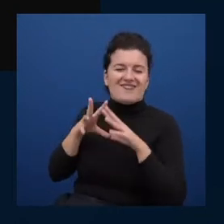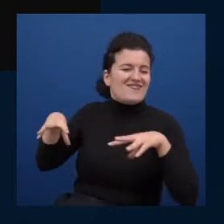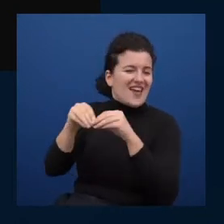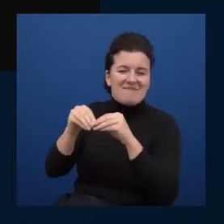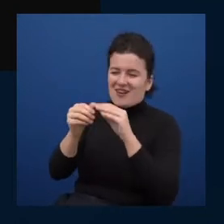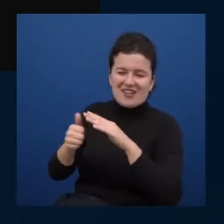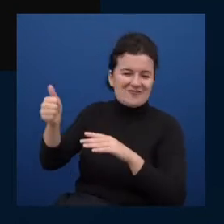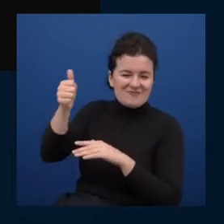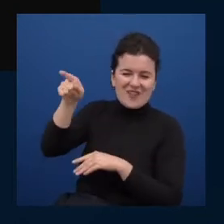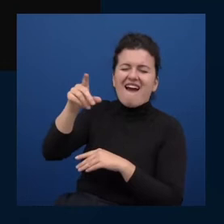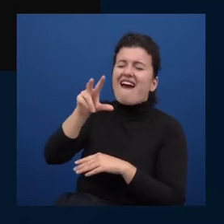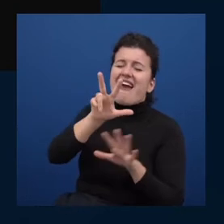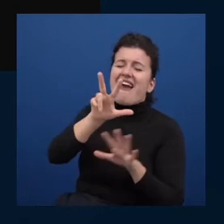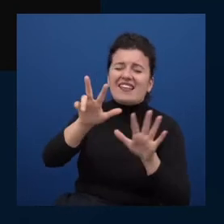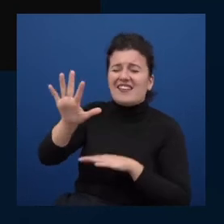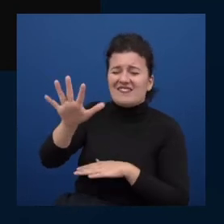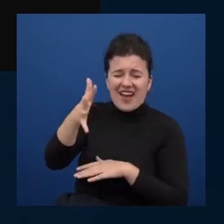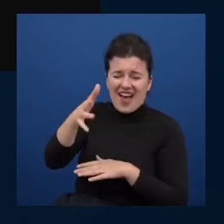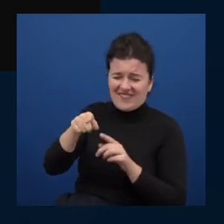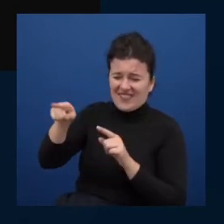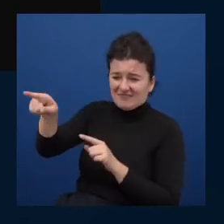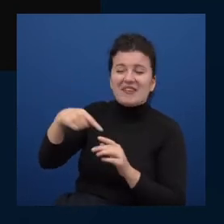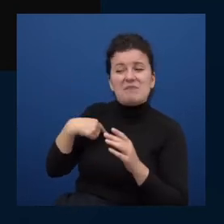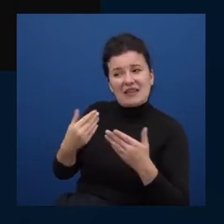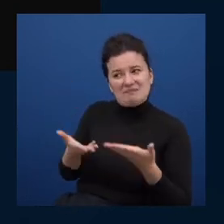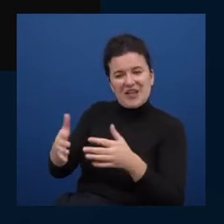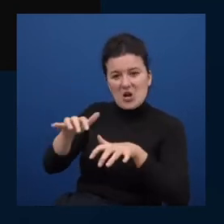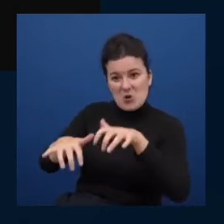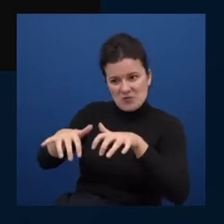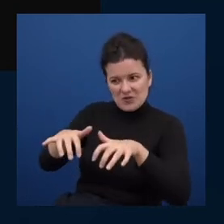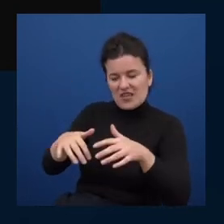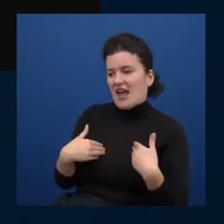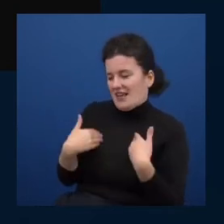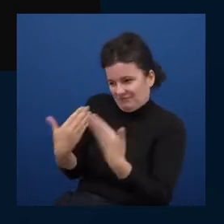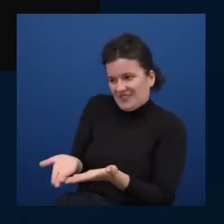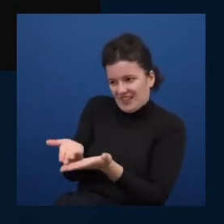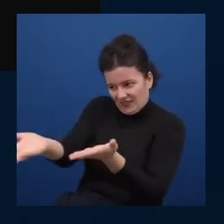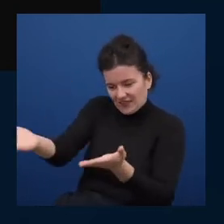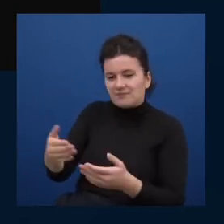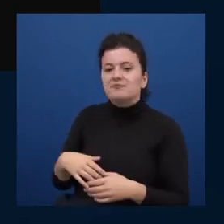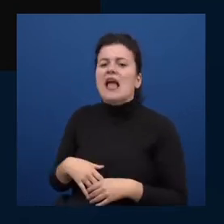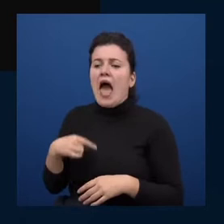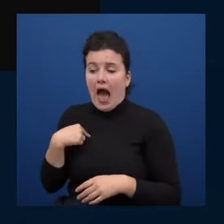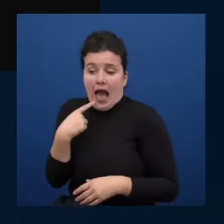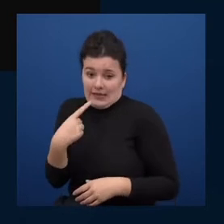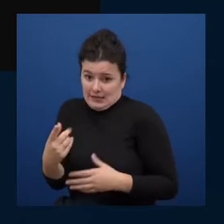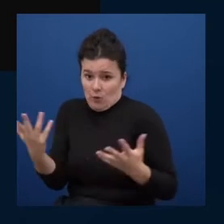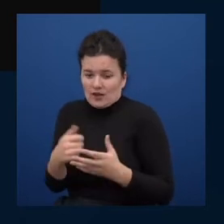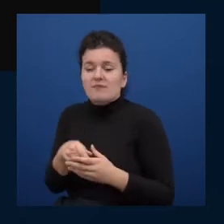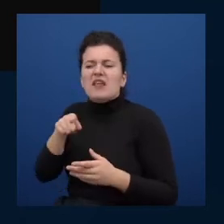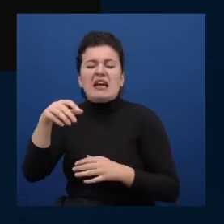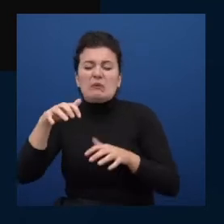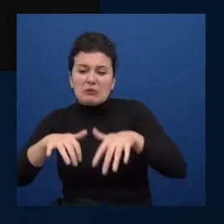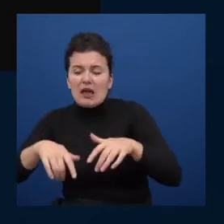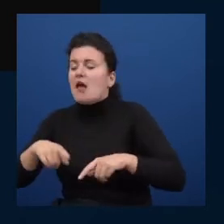the first thing I said as an experiment was you can't break it now it's a little bit of a lie but what I was basically saying is you